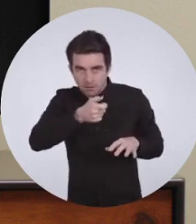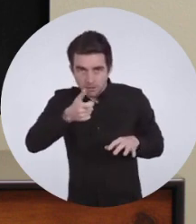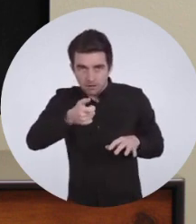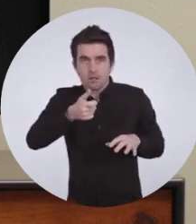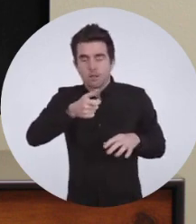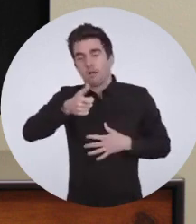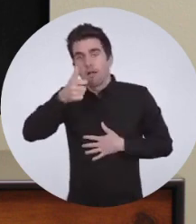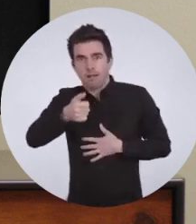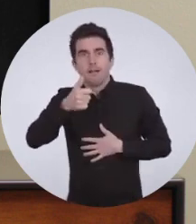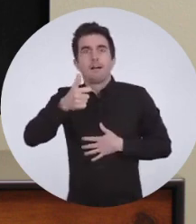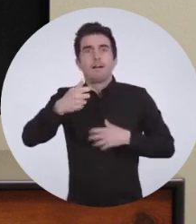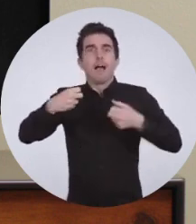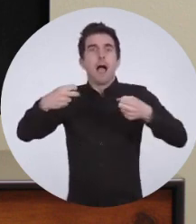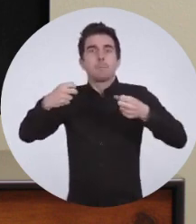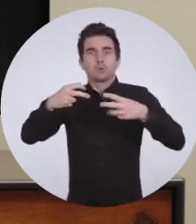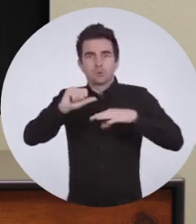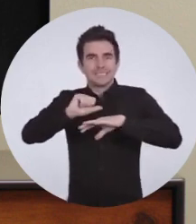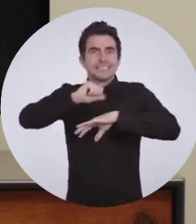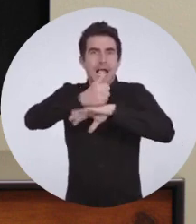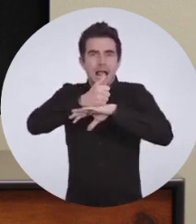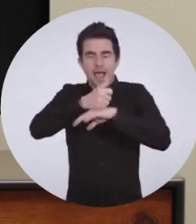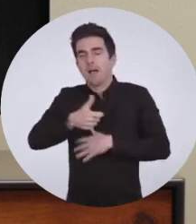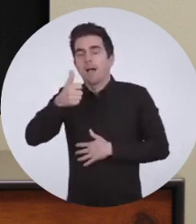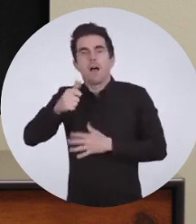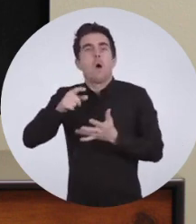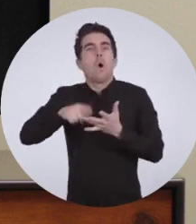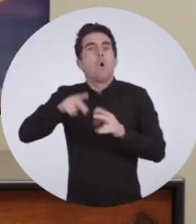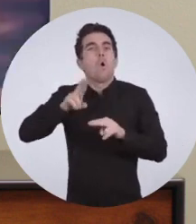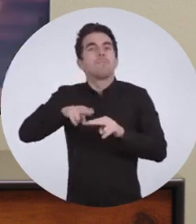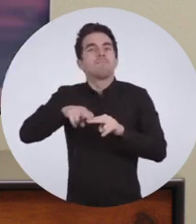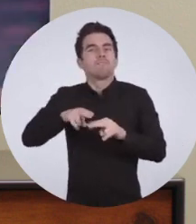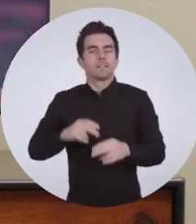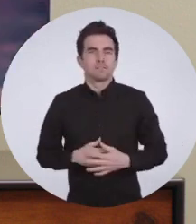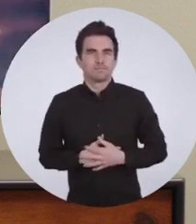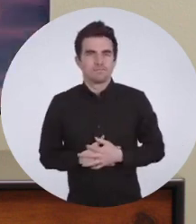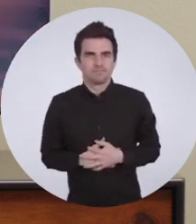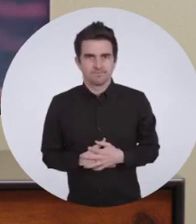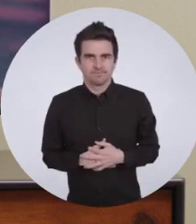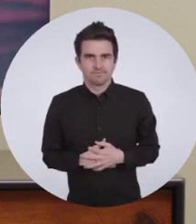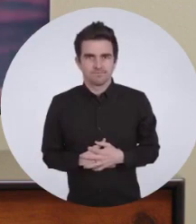accessibility settings. Then select Caption Settings. Click off.